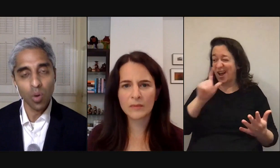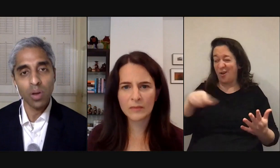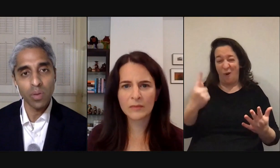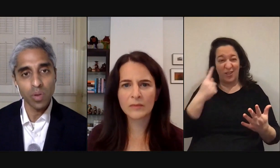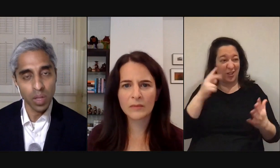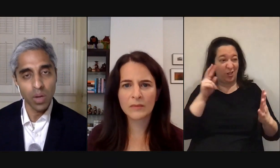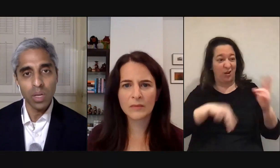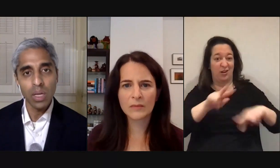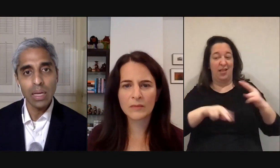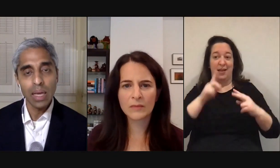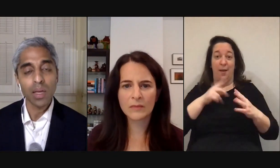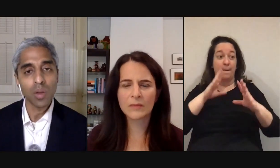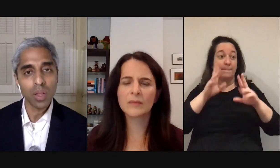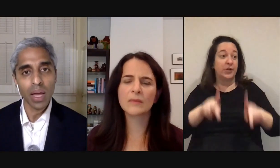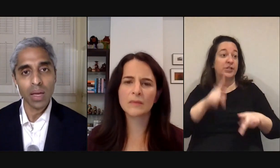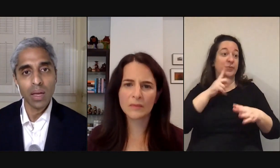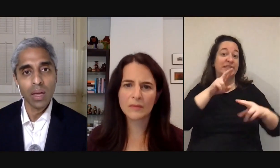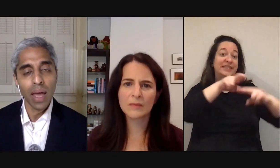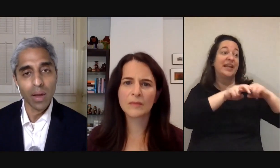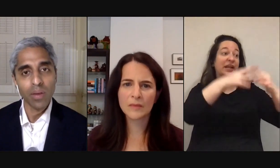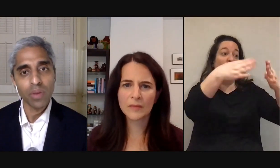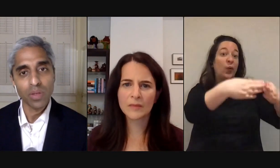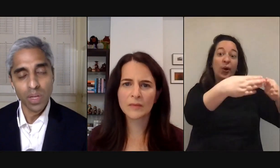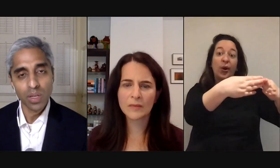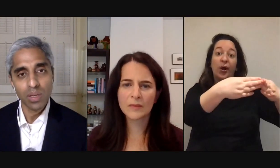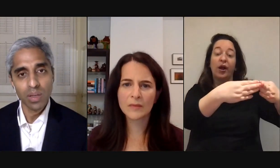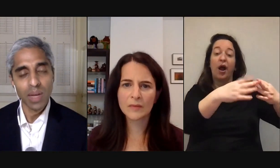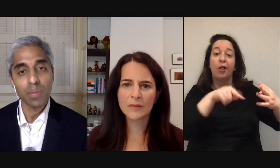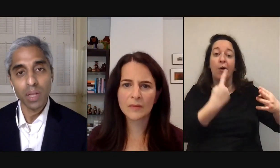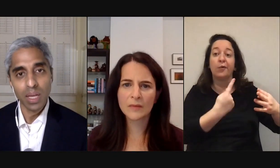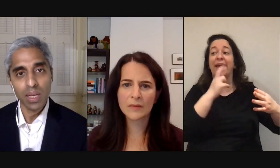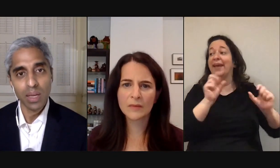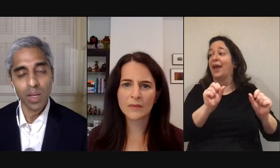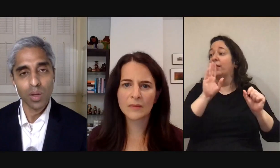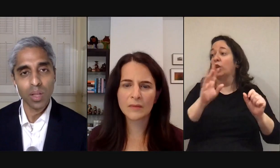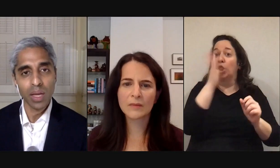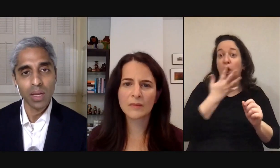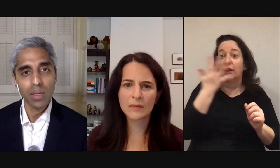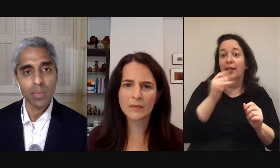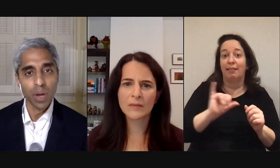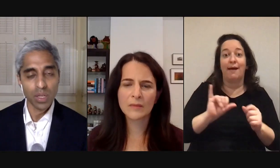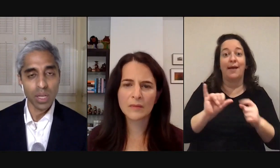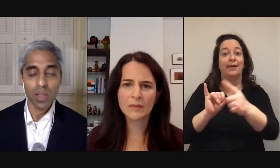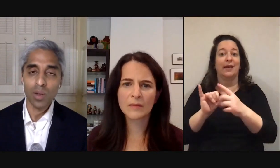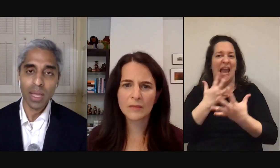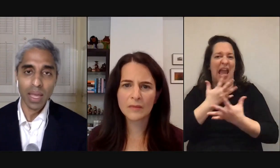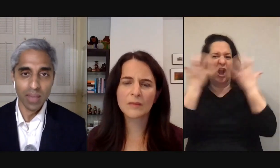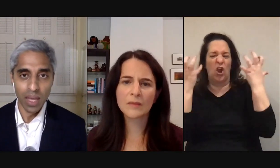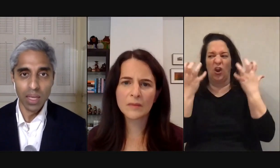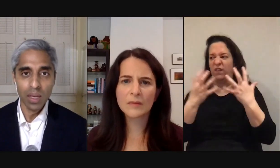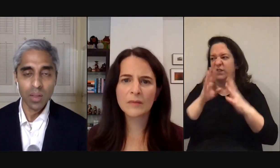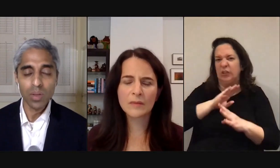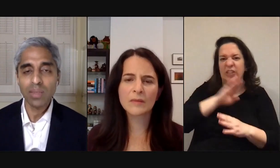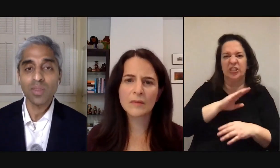sitting in the corner of a room alone it can look like anger and frustration and irritability it can look like depression it can look like